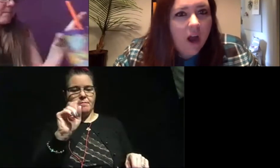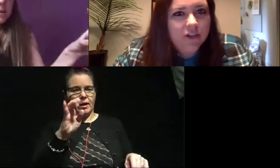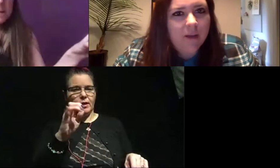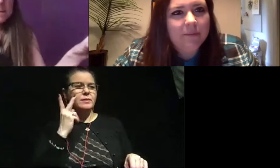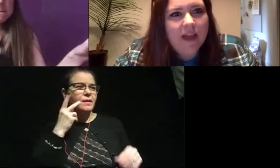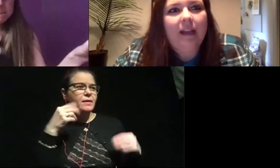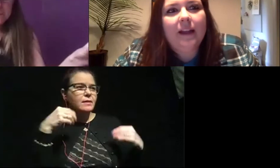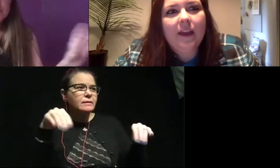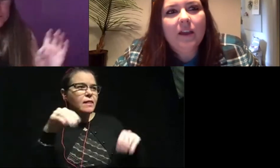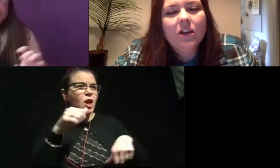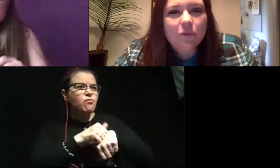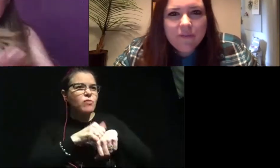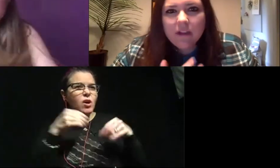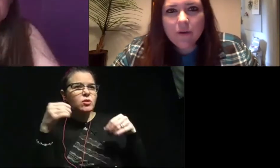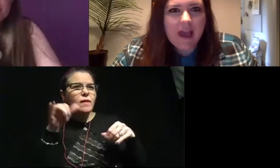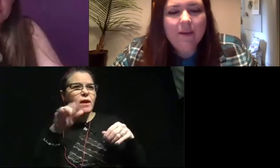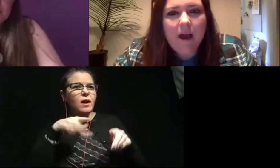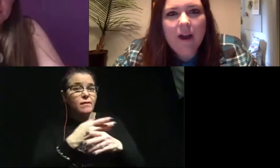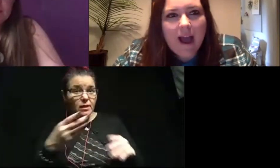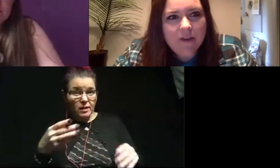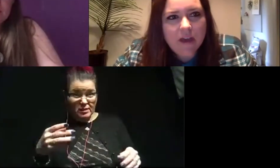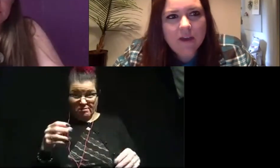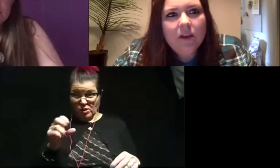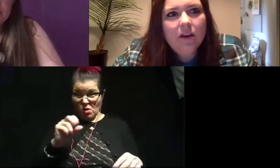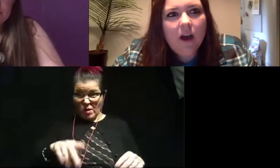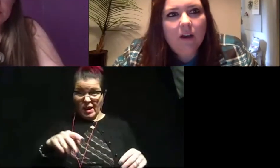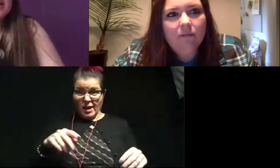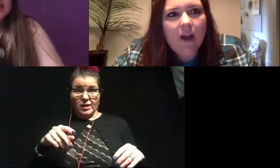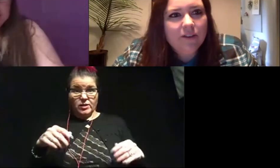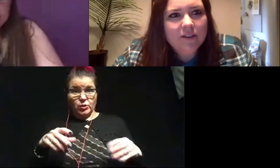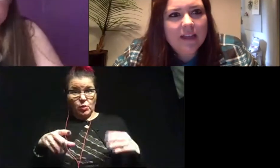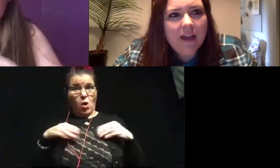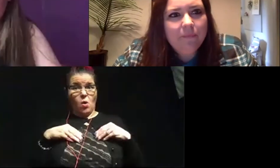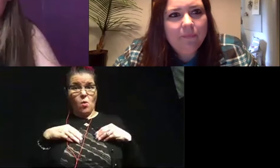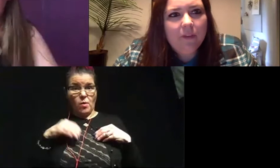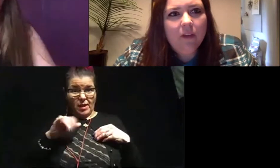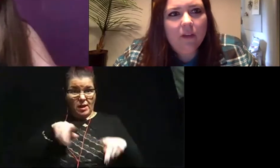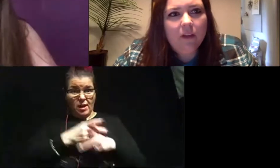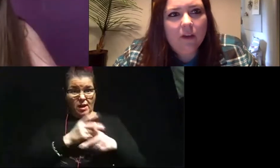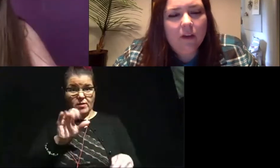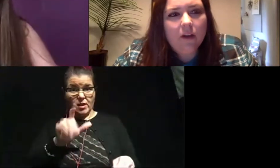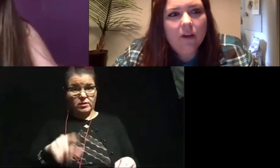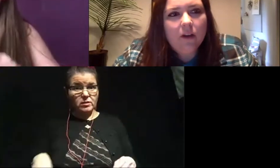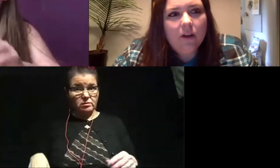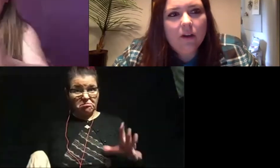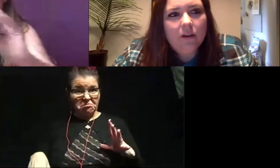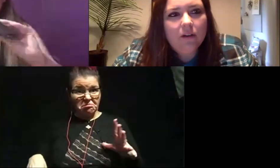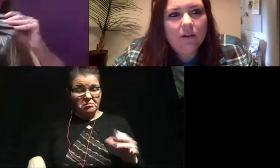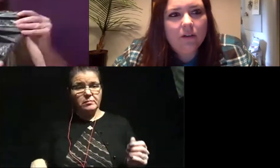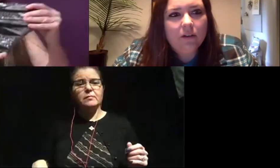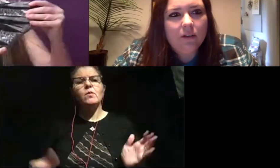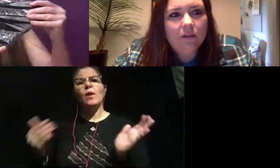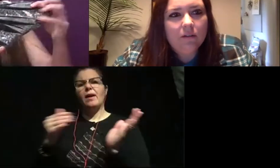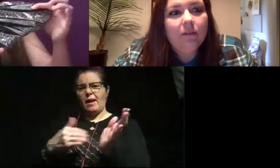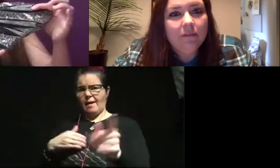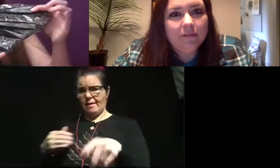at rock shops and that kind of thing. Should we feel okay about having, uh, fossils like that? Yeah. So again, I've got this one